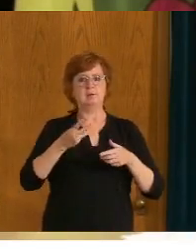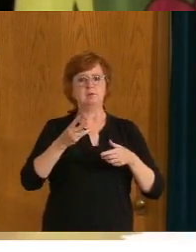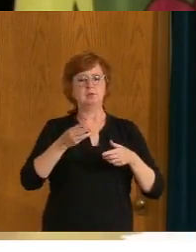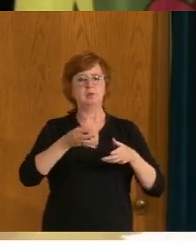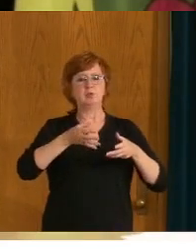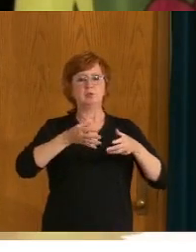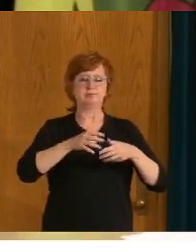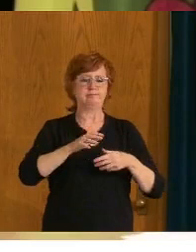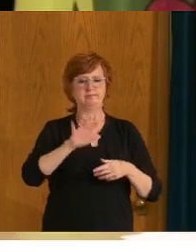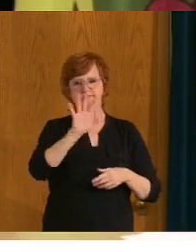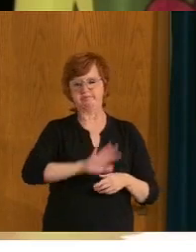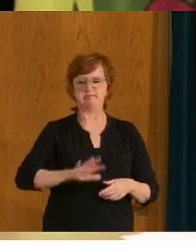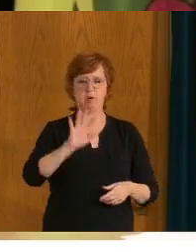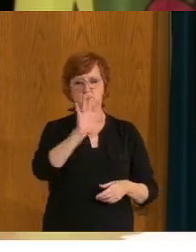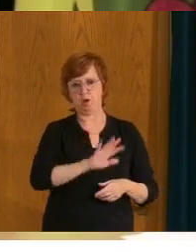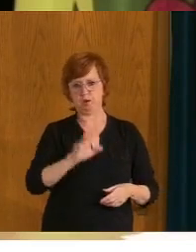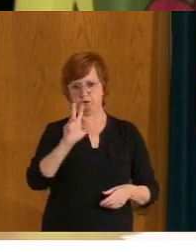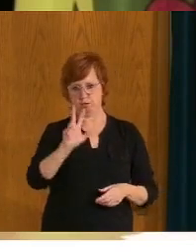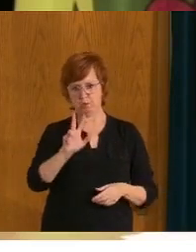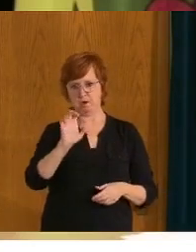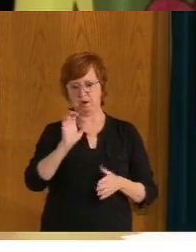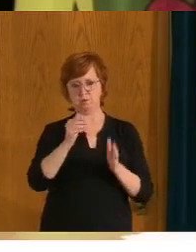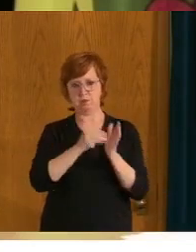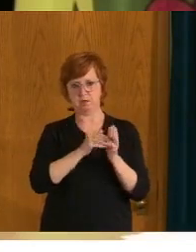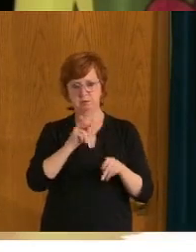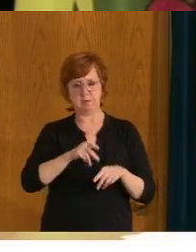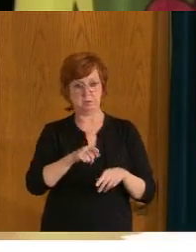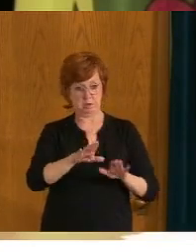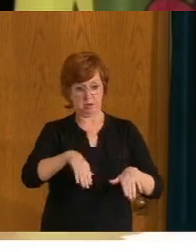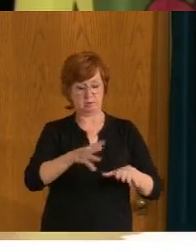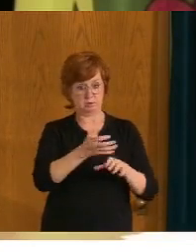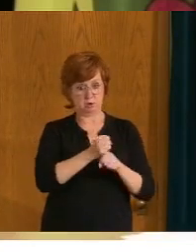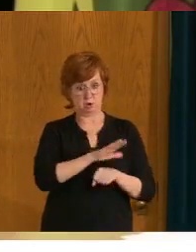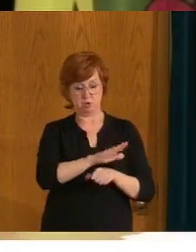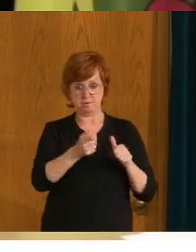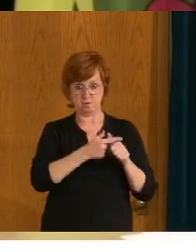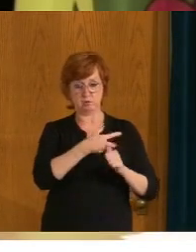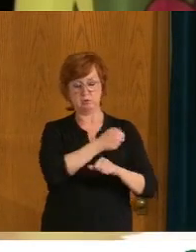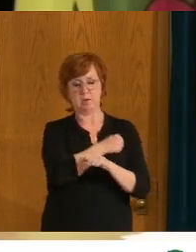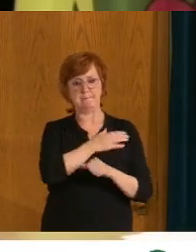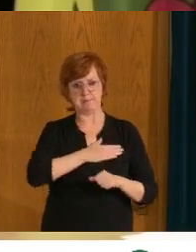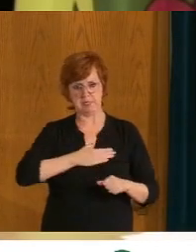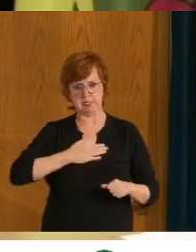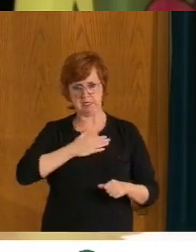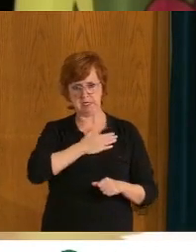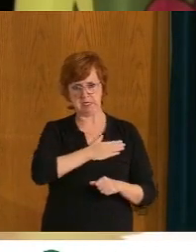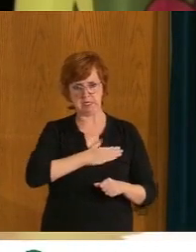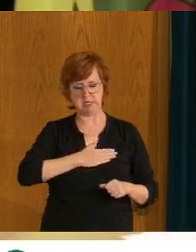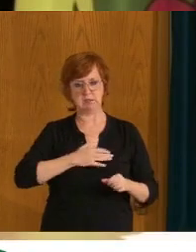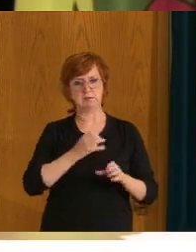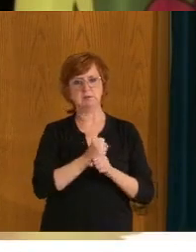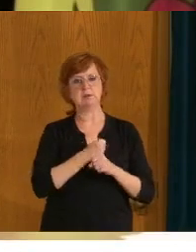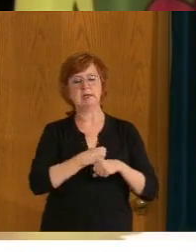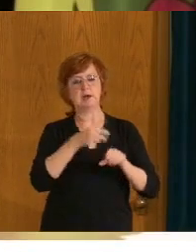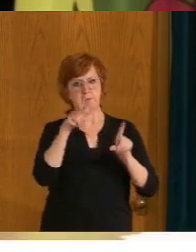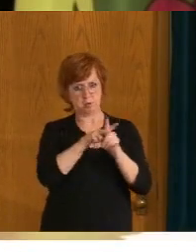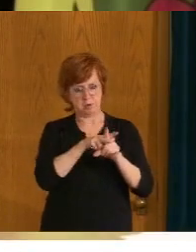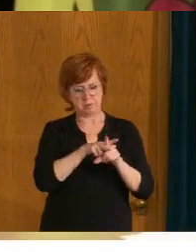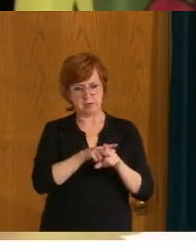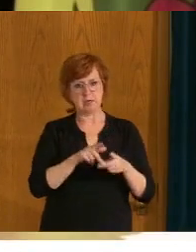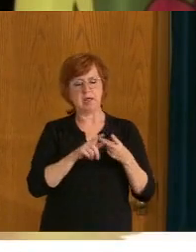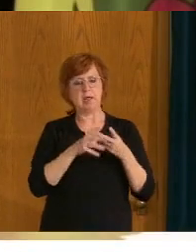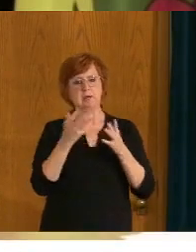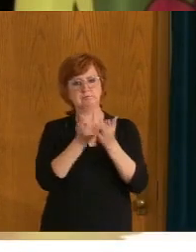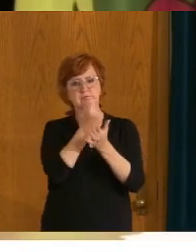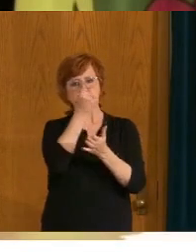that have not yet received their first shot to, I mean, please. Uh, make an appointment, find, uh, your first opportunity to go out and get your